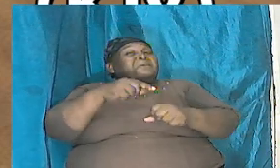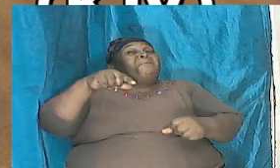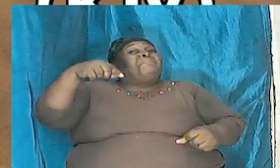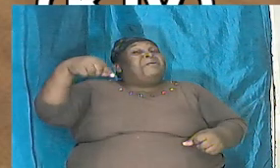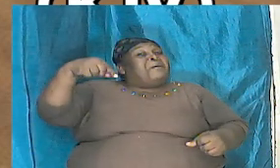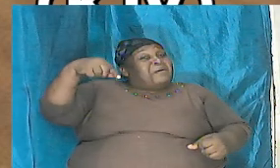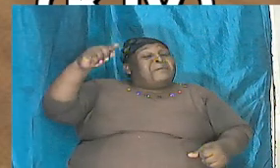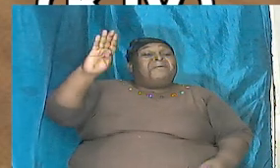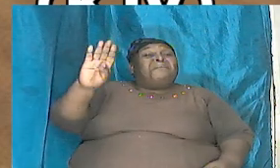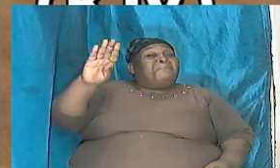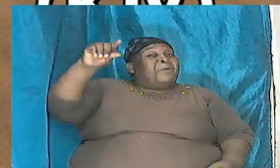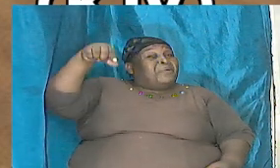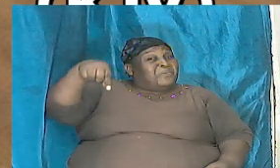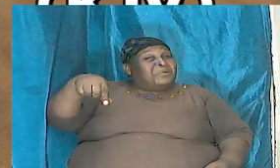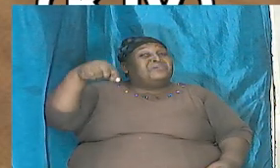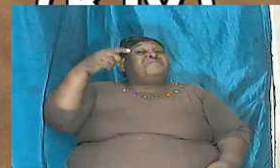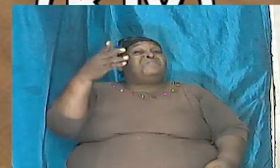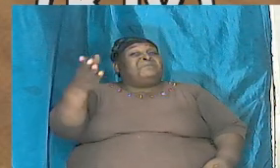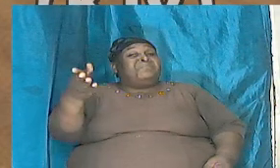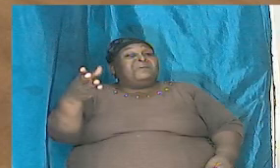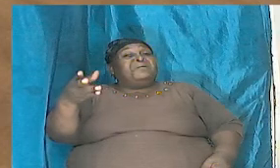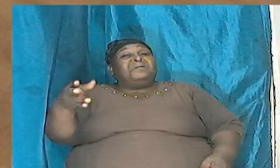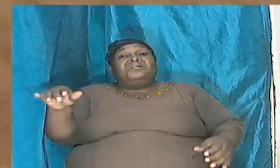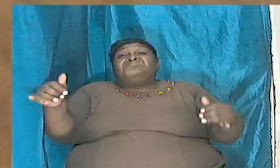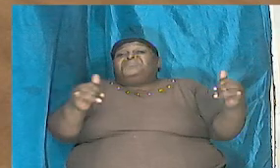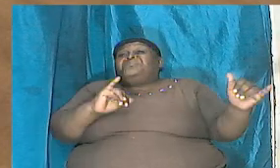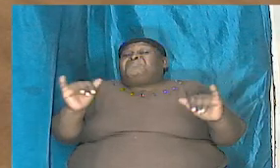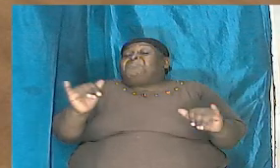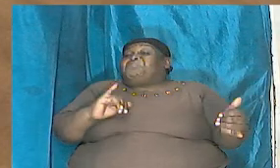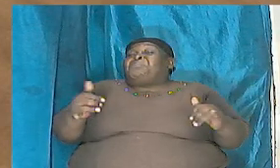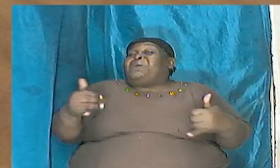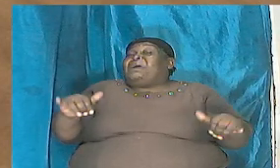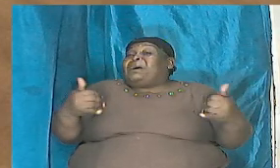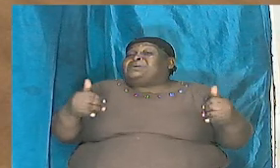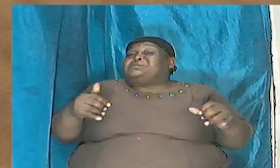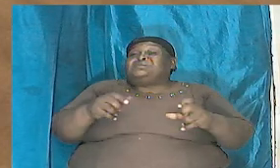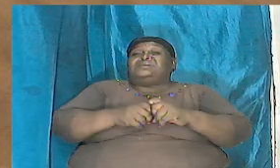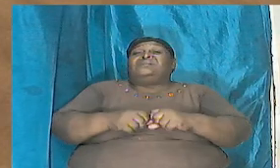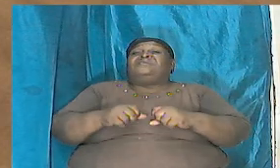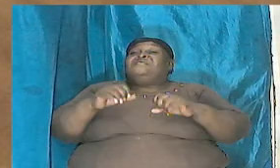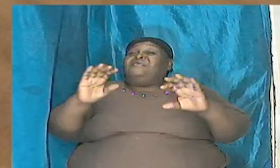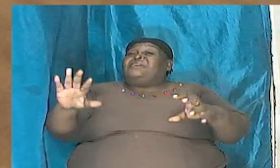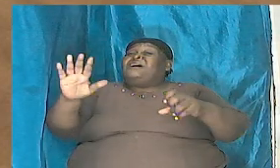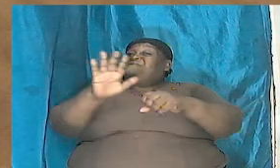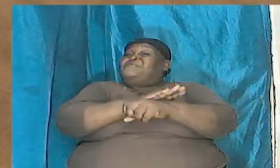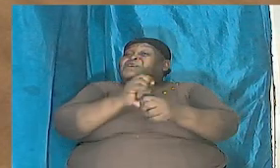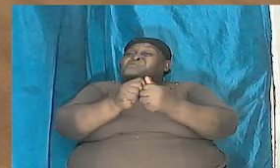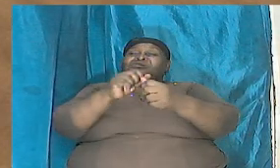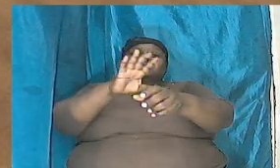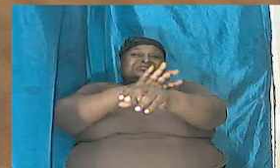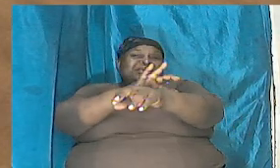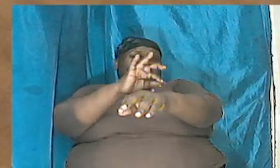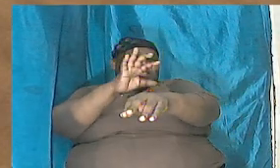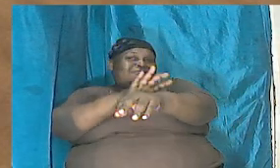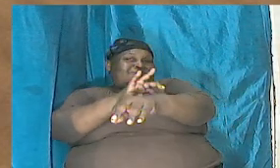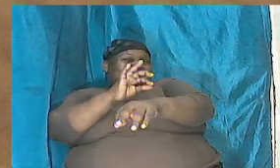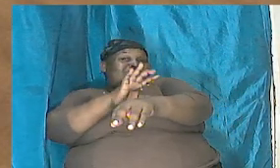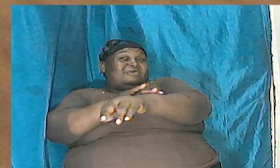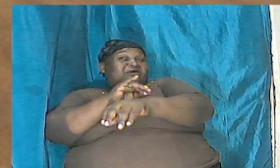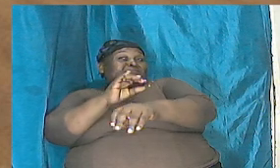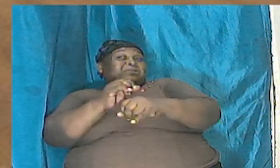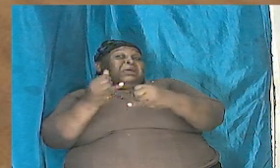shall they part him amongst the merchants can thou fill his skin with barbed irons